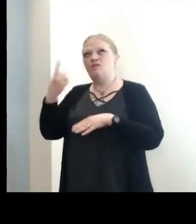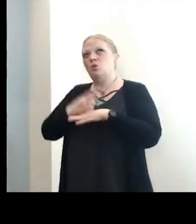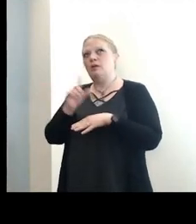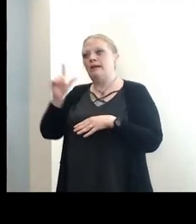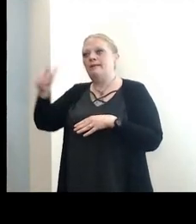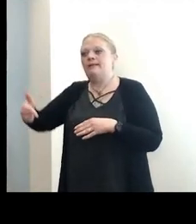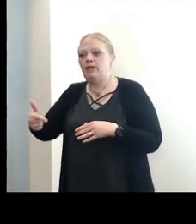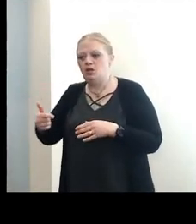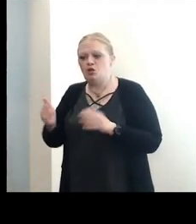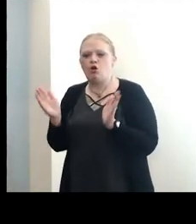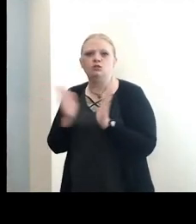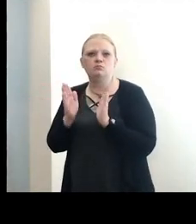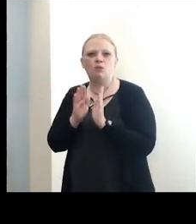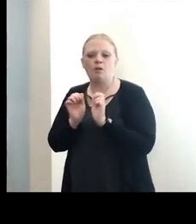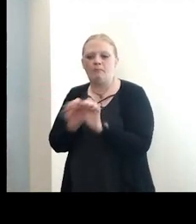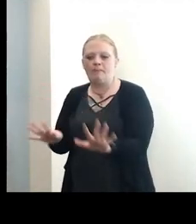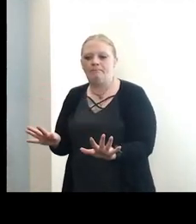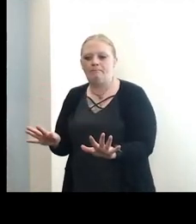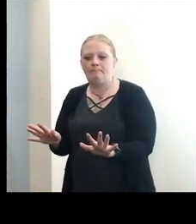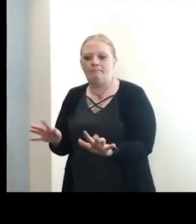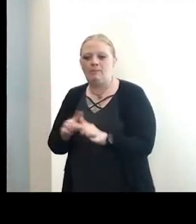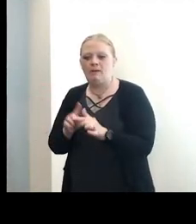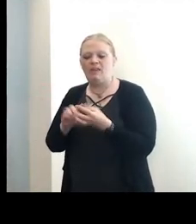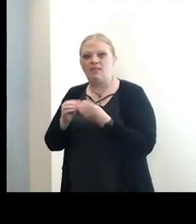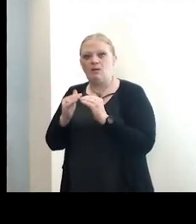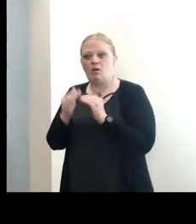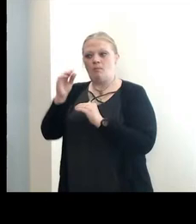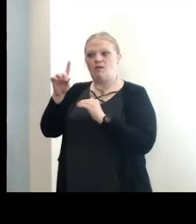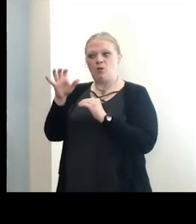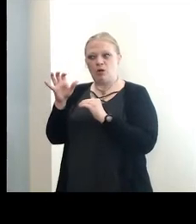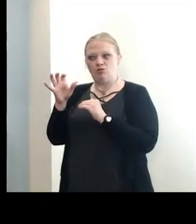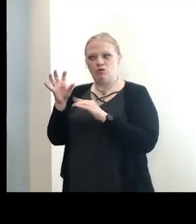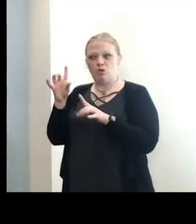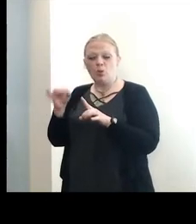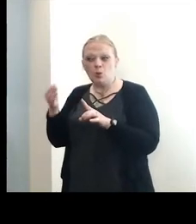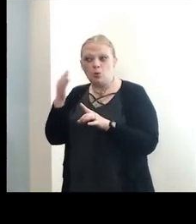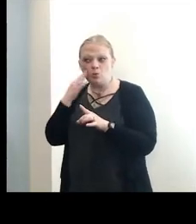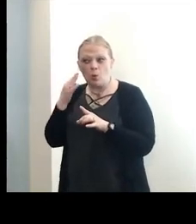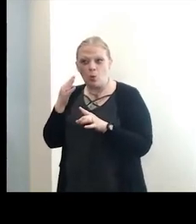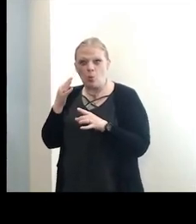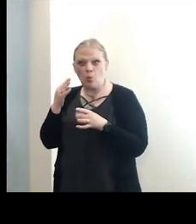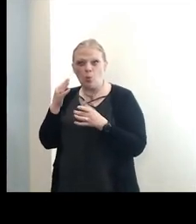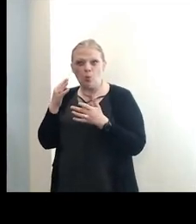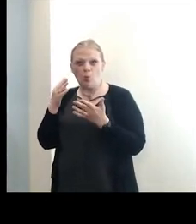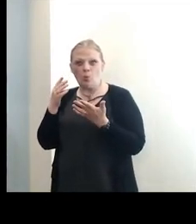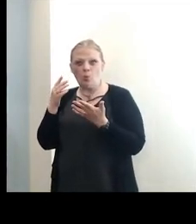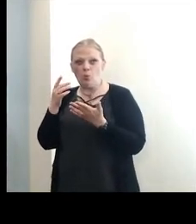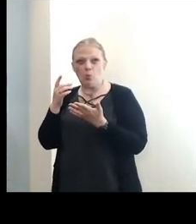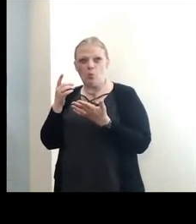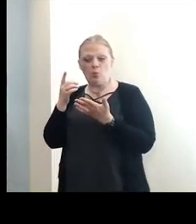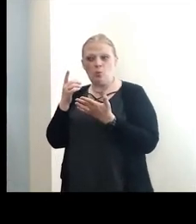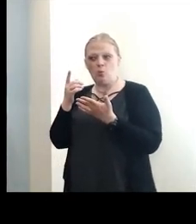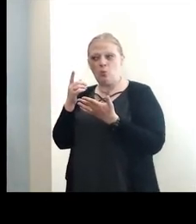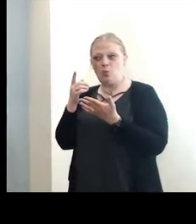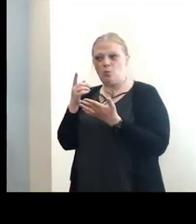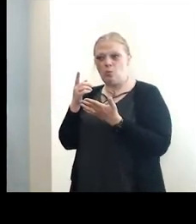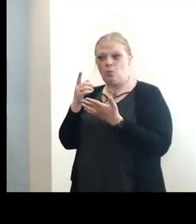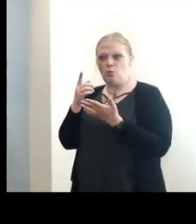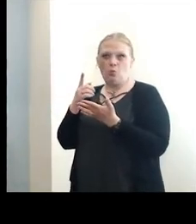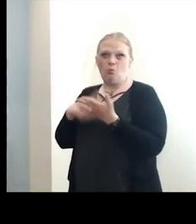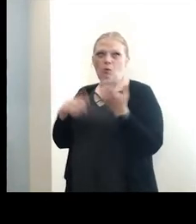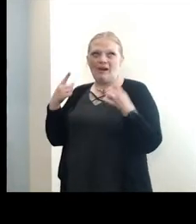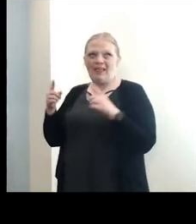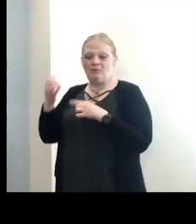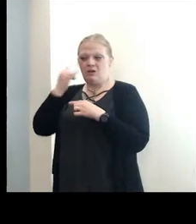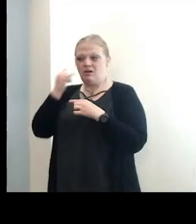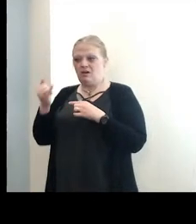say there's a small outbreak somewhere and then the number gets above 100. Do you know what the steps would be for, I guess, enforcement if